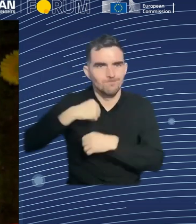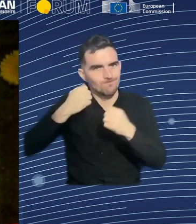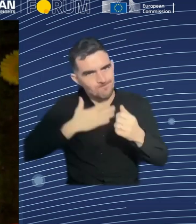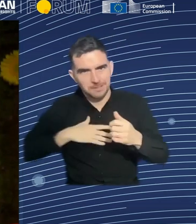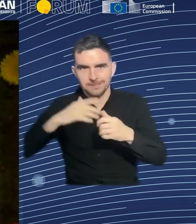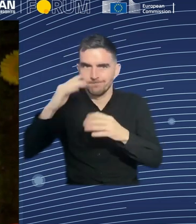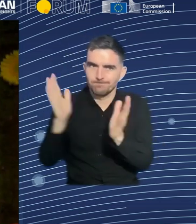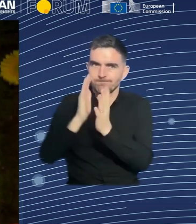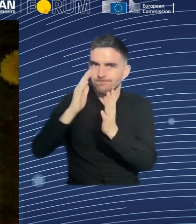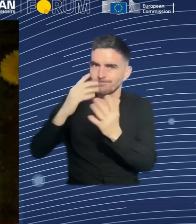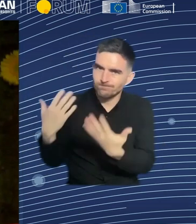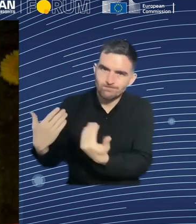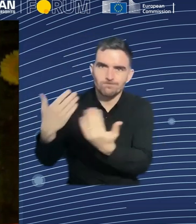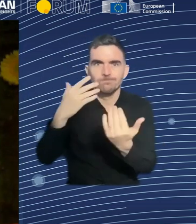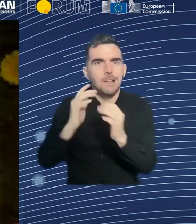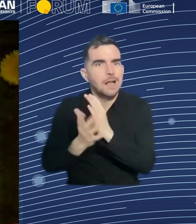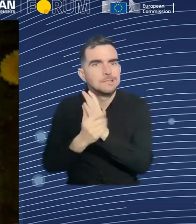don't say hooray. Yes?